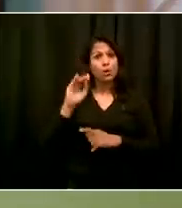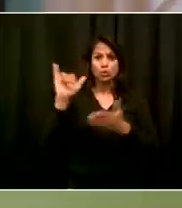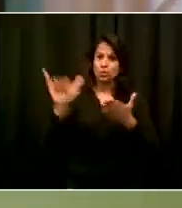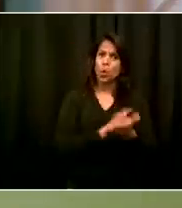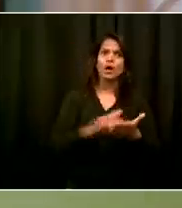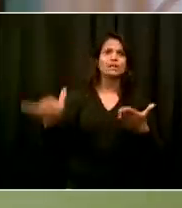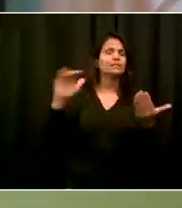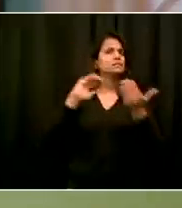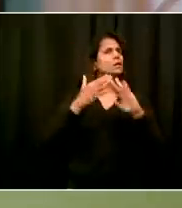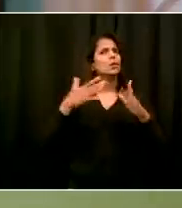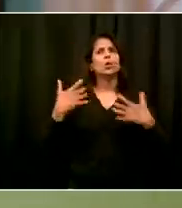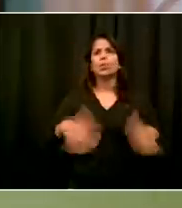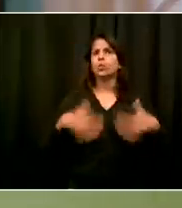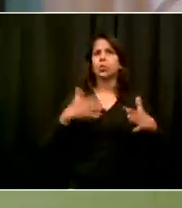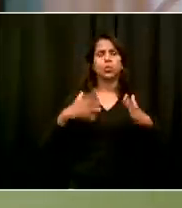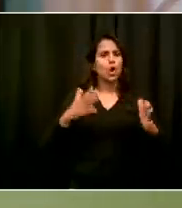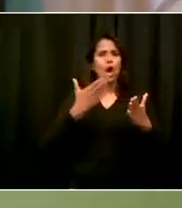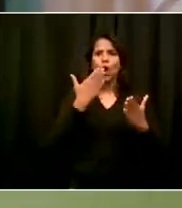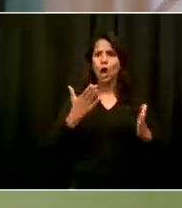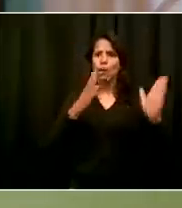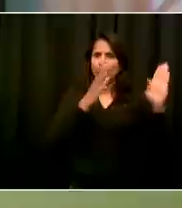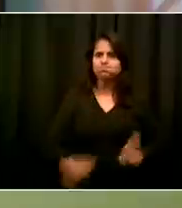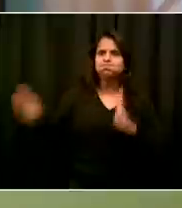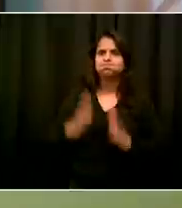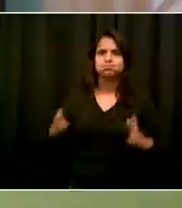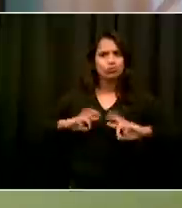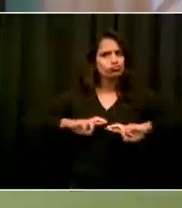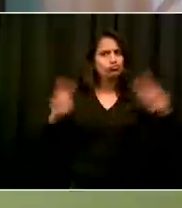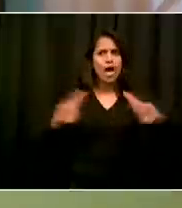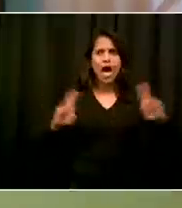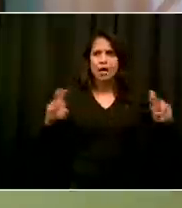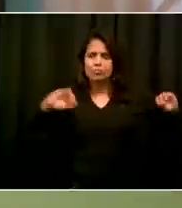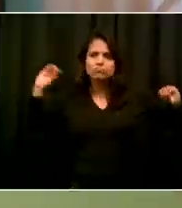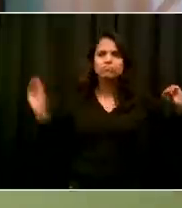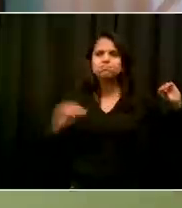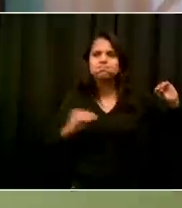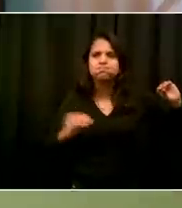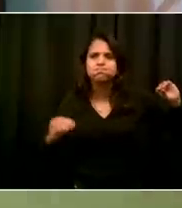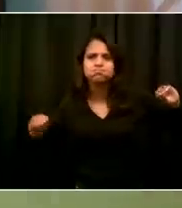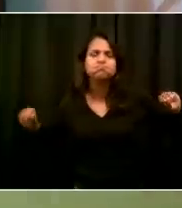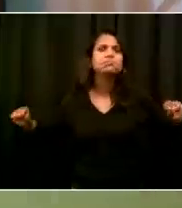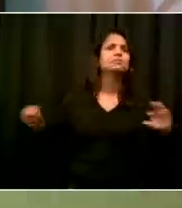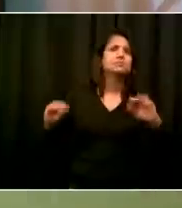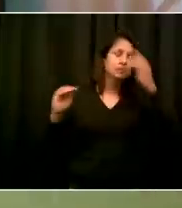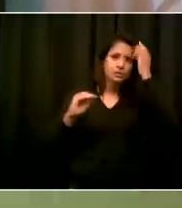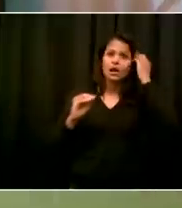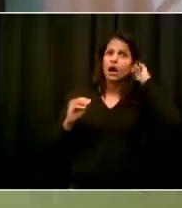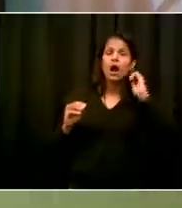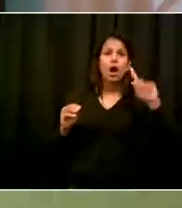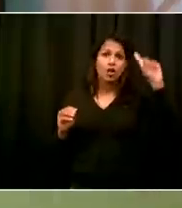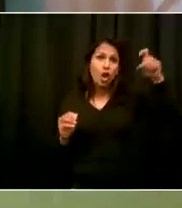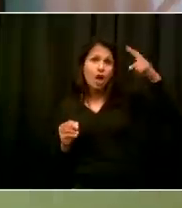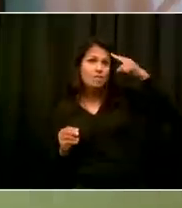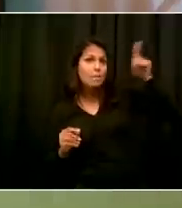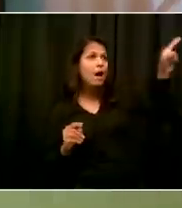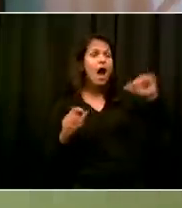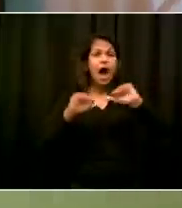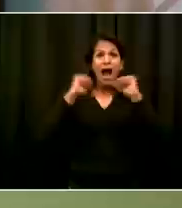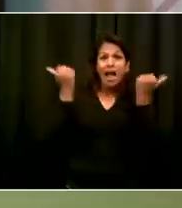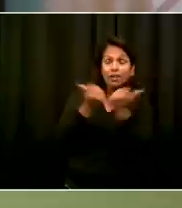an all-of-government approach. You see all of the health agencies, all of the agencies that have any intersection with health,